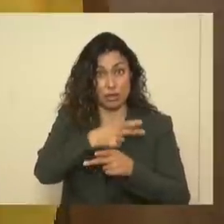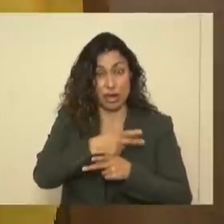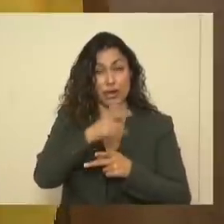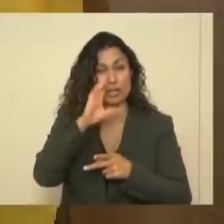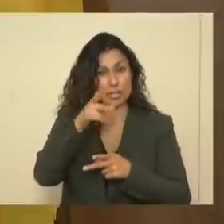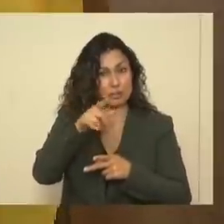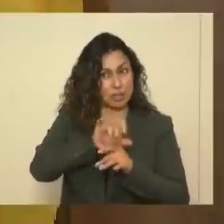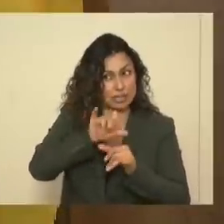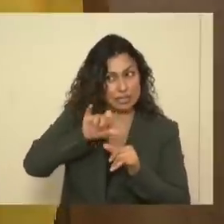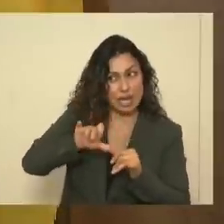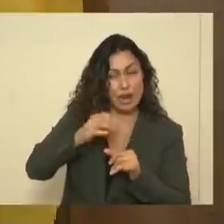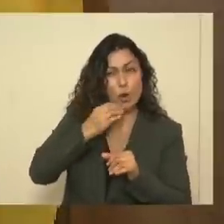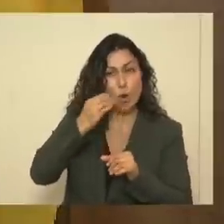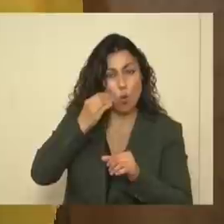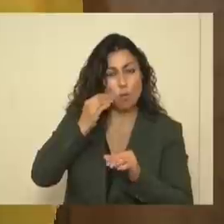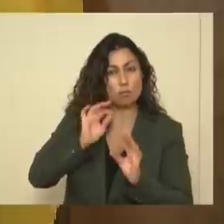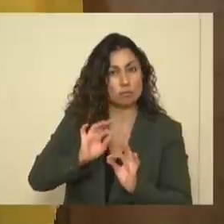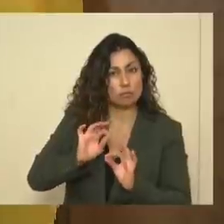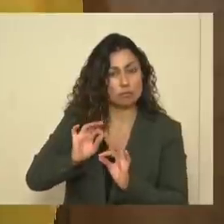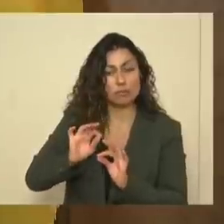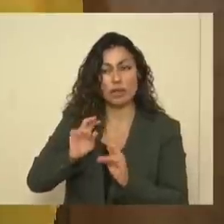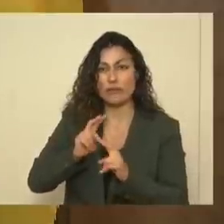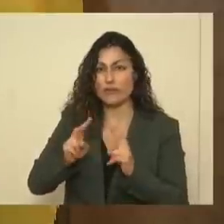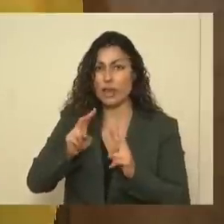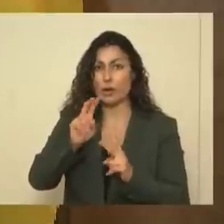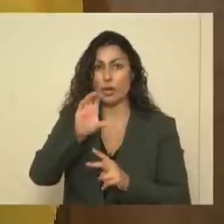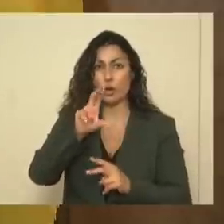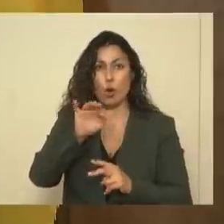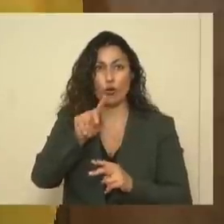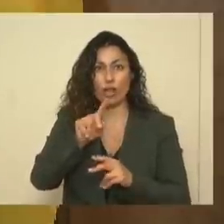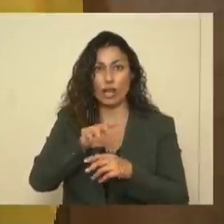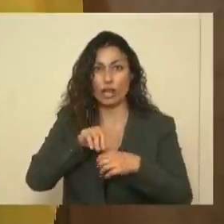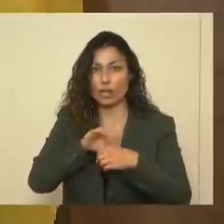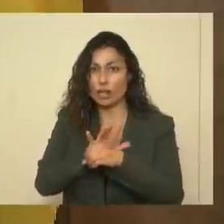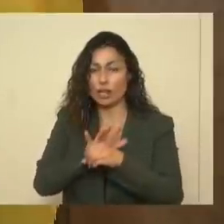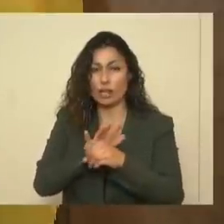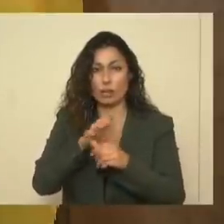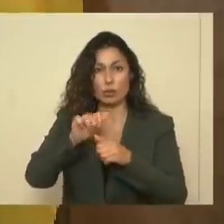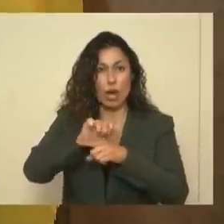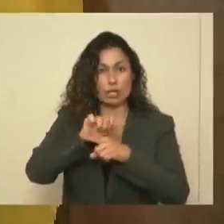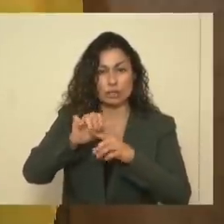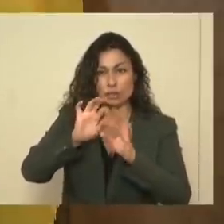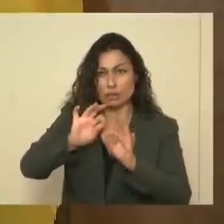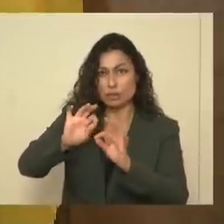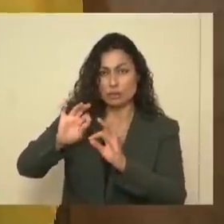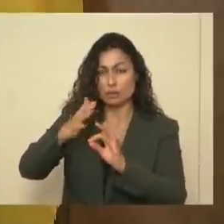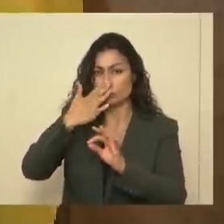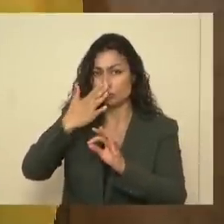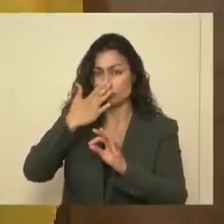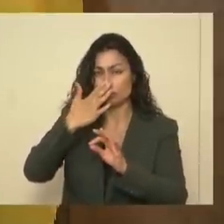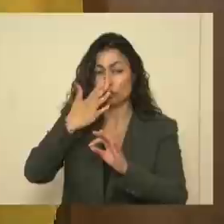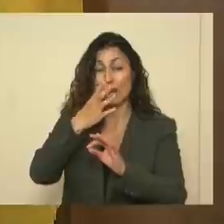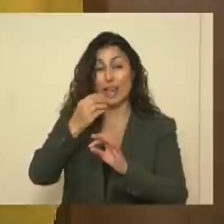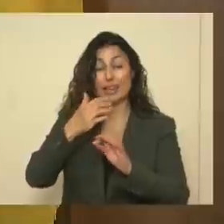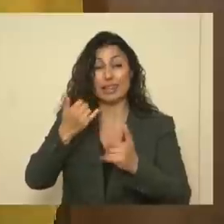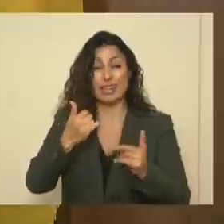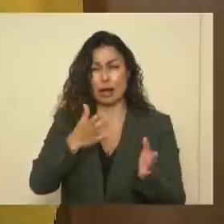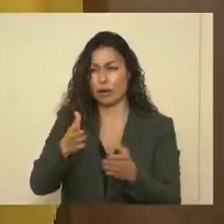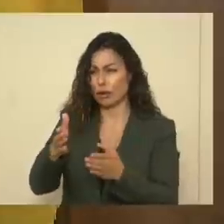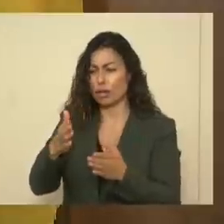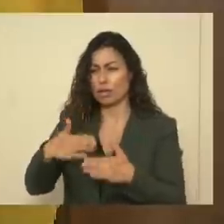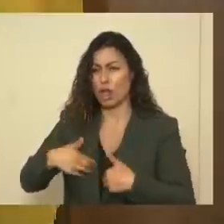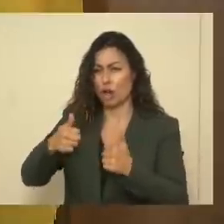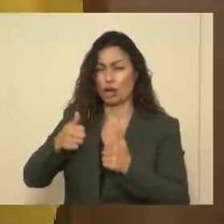are staying home, they've been very COVID-compliant. We can see we've shifted to a younger population, which not